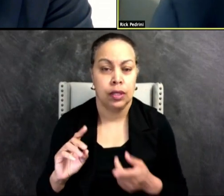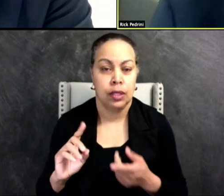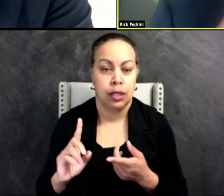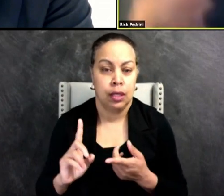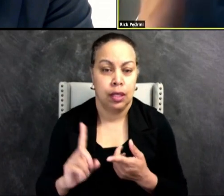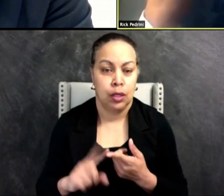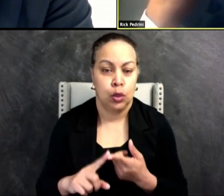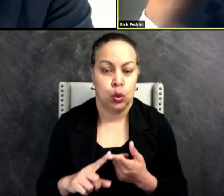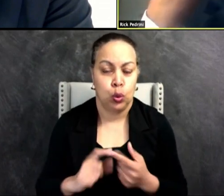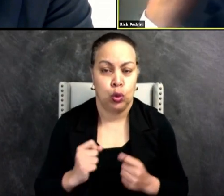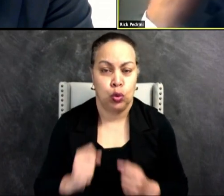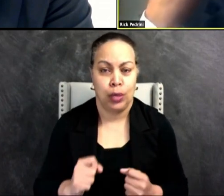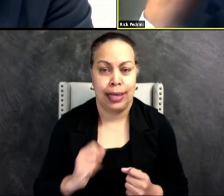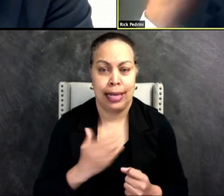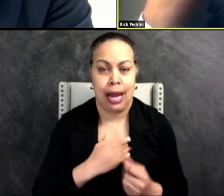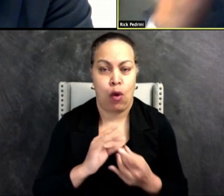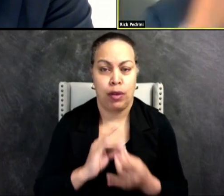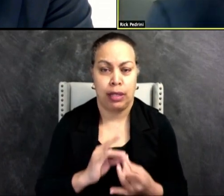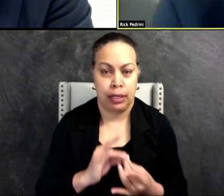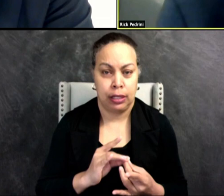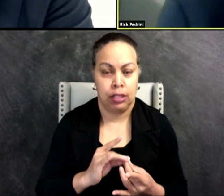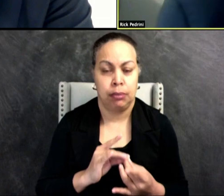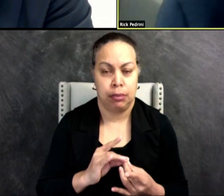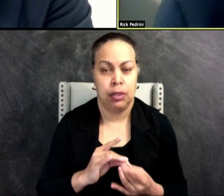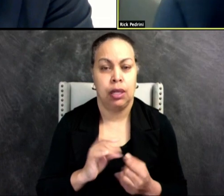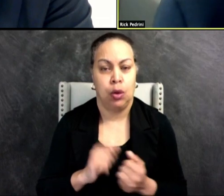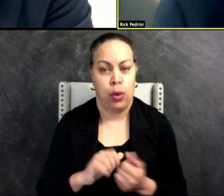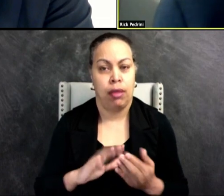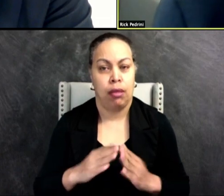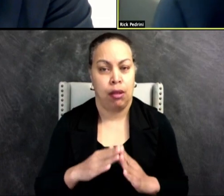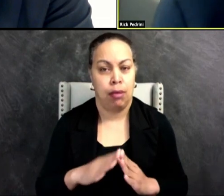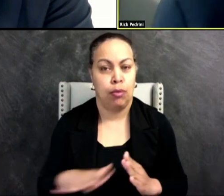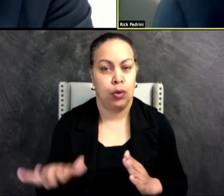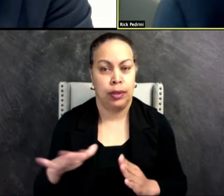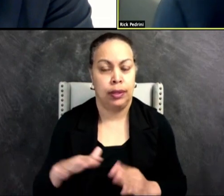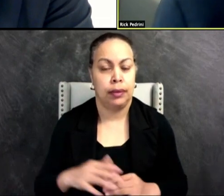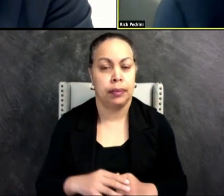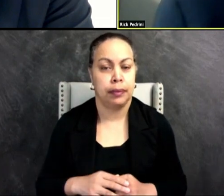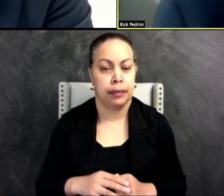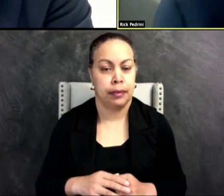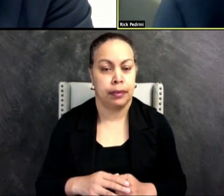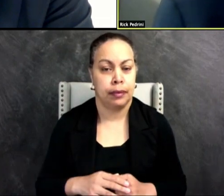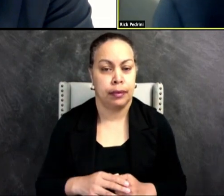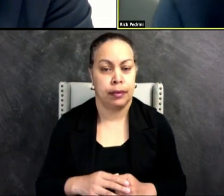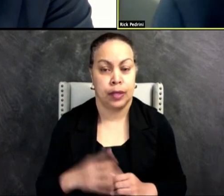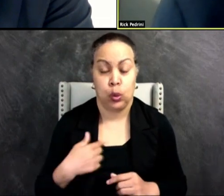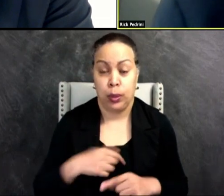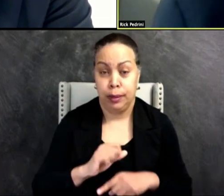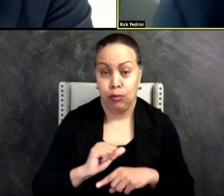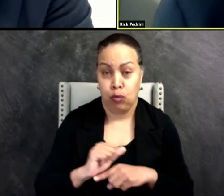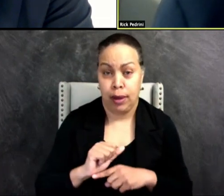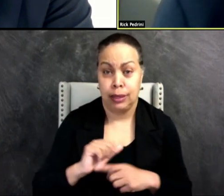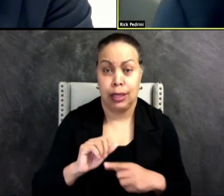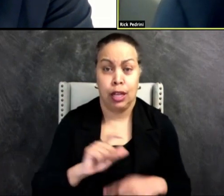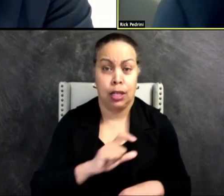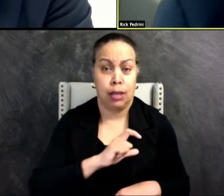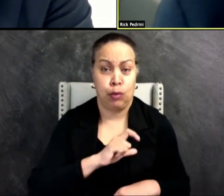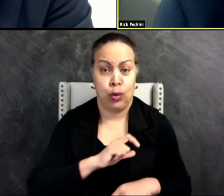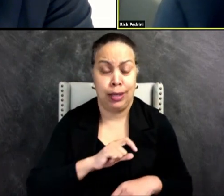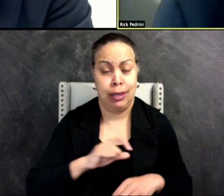strengthen our ties and our relationships with the community. Um, we've been practicing community policing